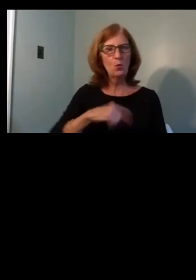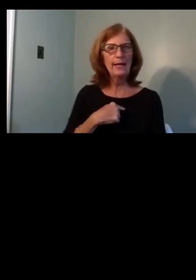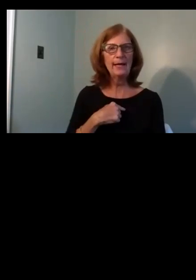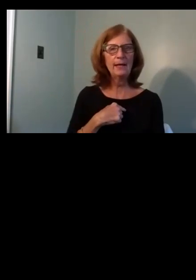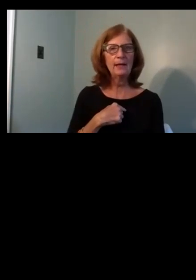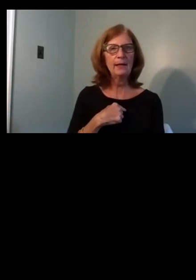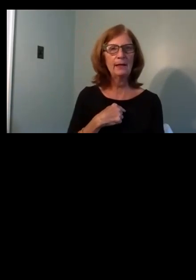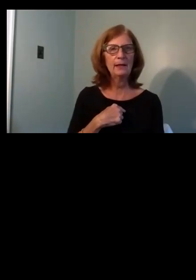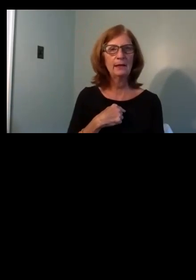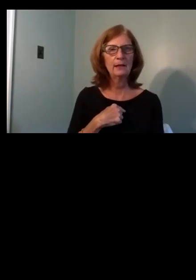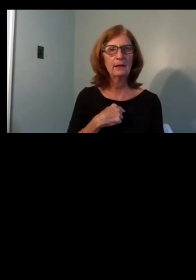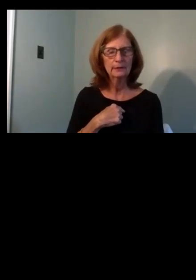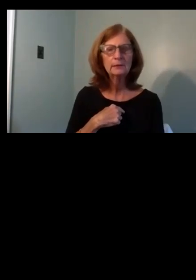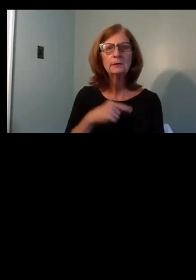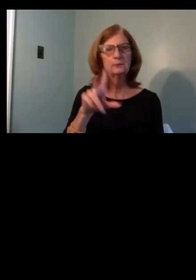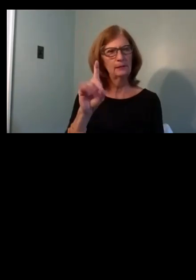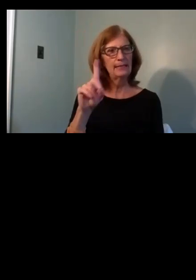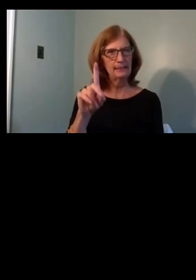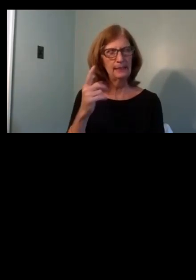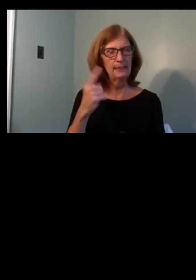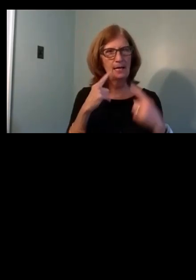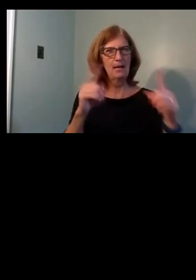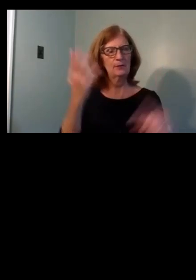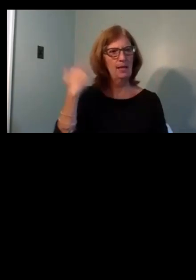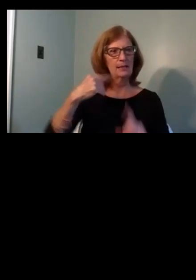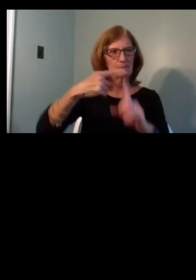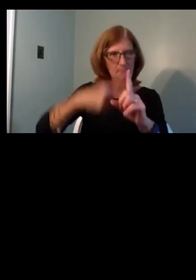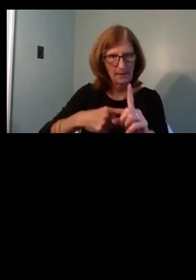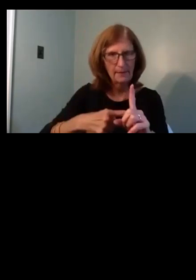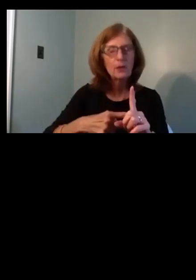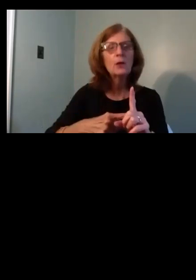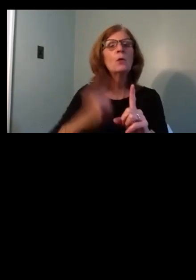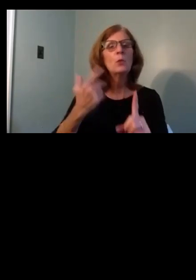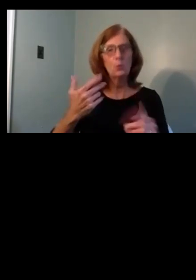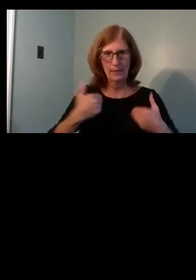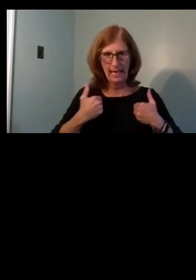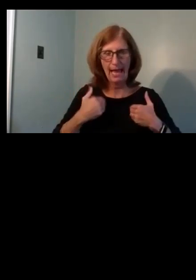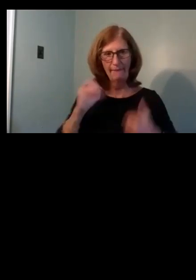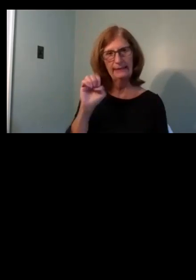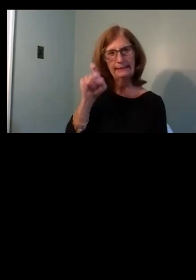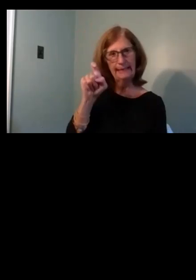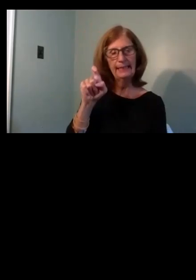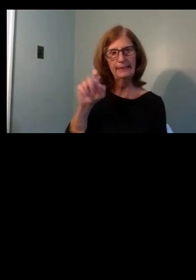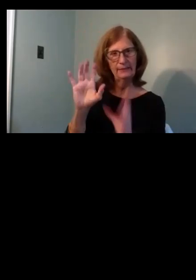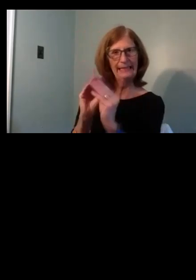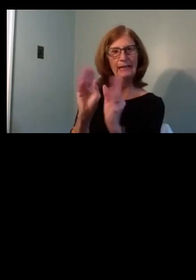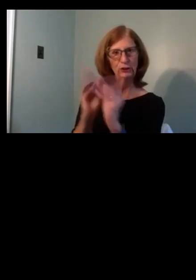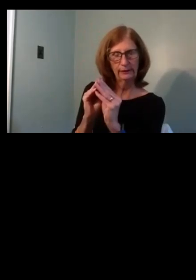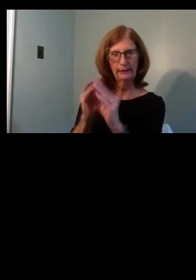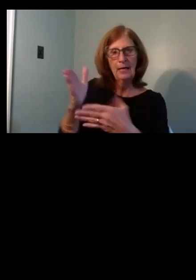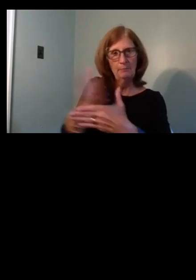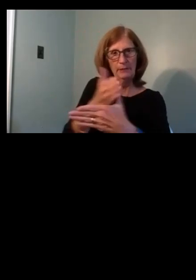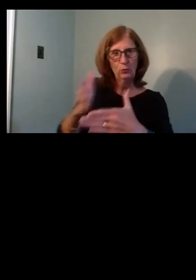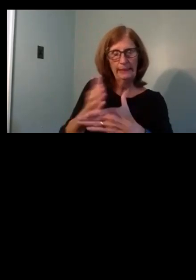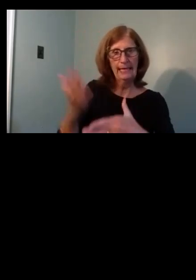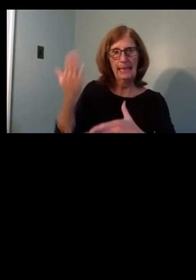We did announce last month that we would be holding an executive session between last month's meeting and today's